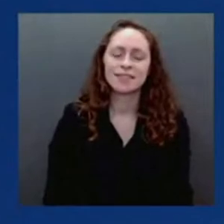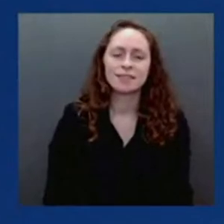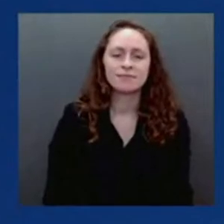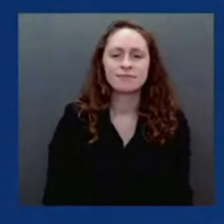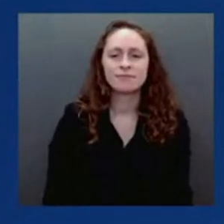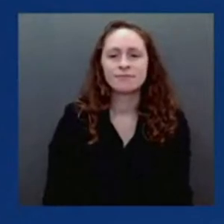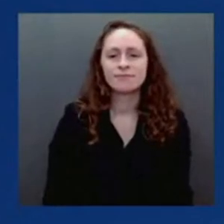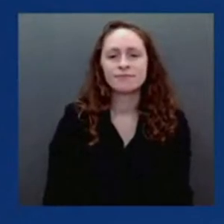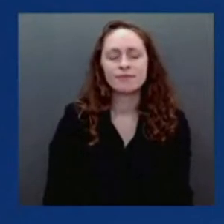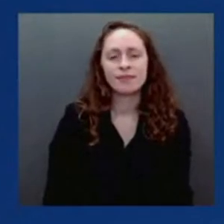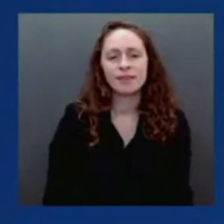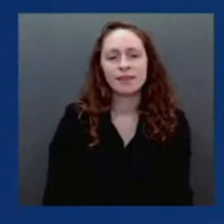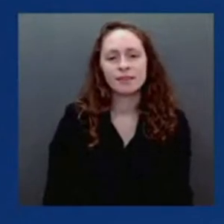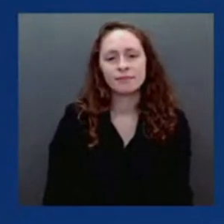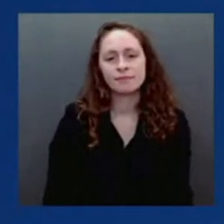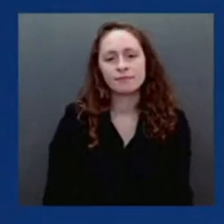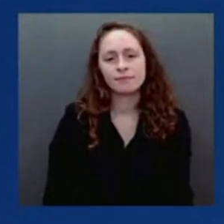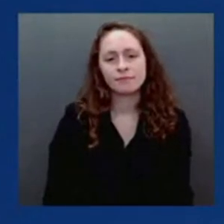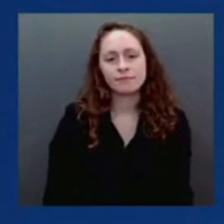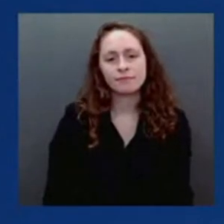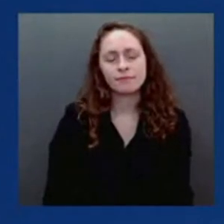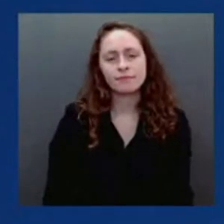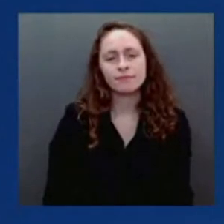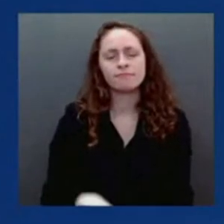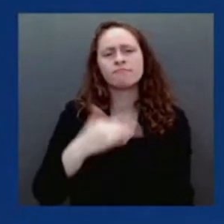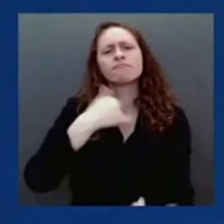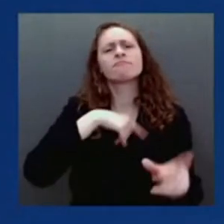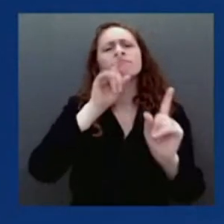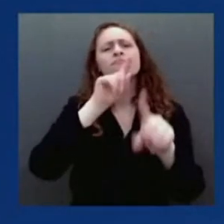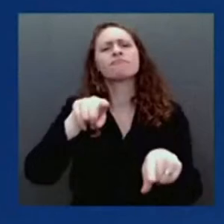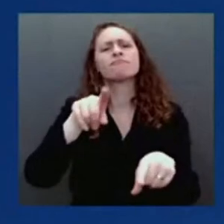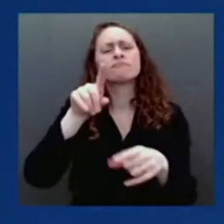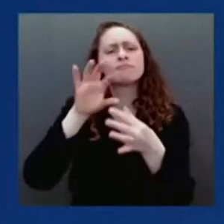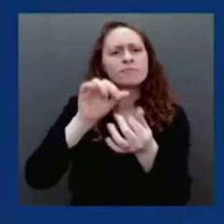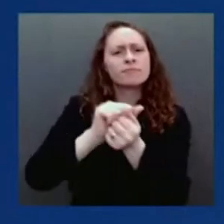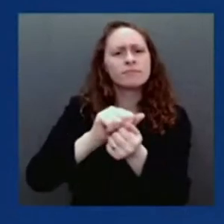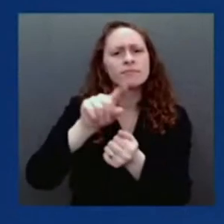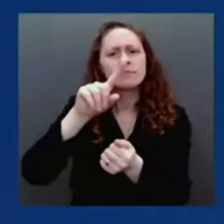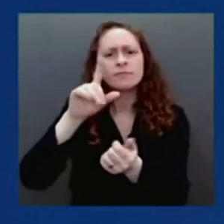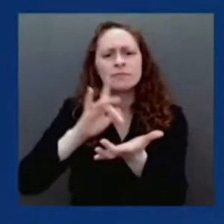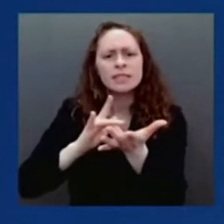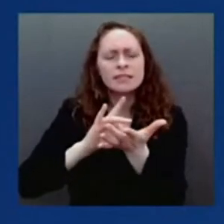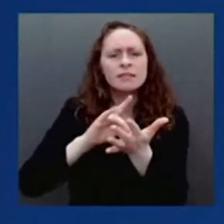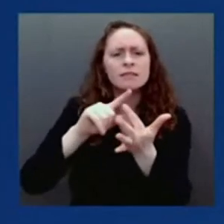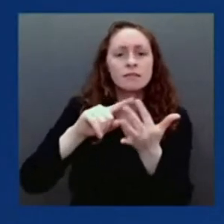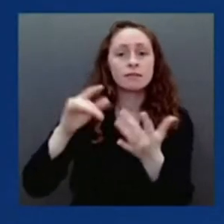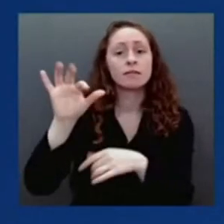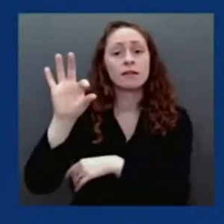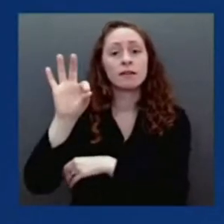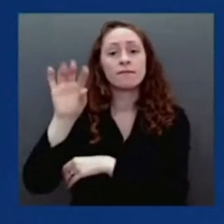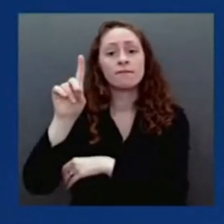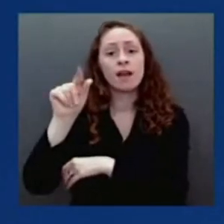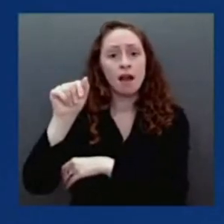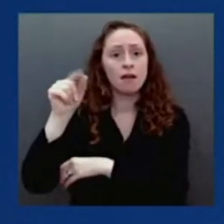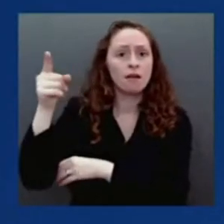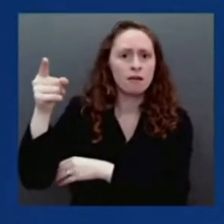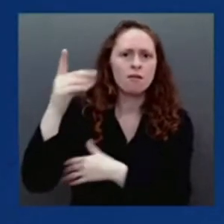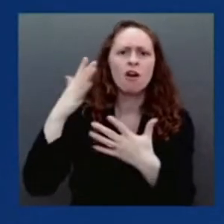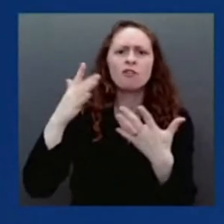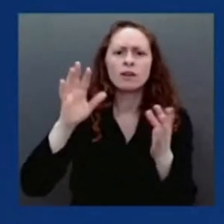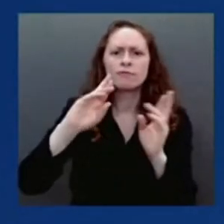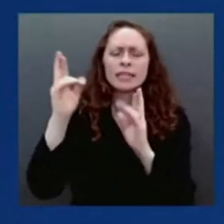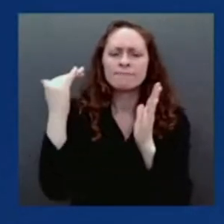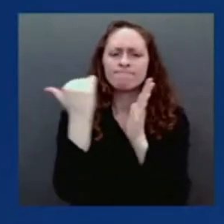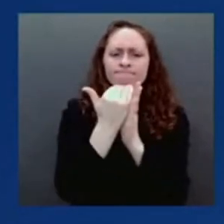on which patients should be eligible first for those pills. And then 85 percent of the pills have been